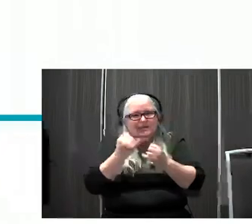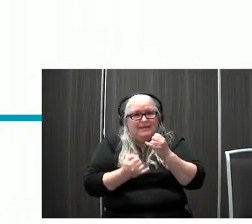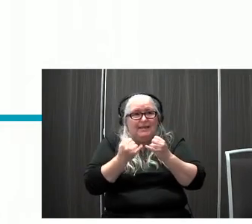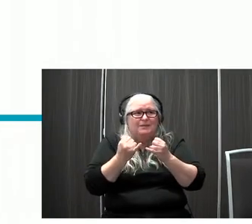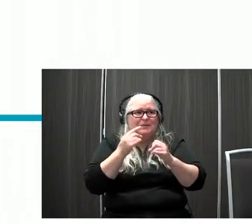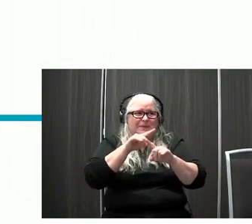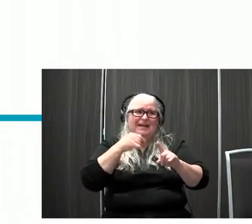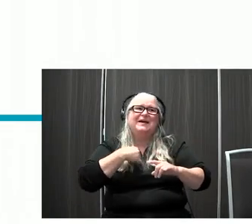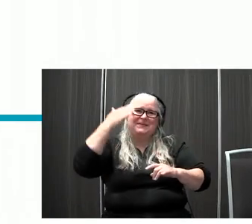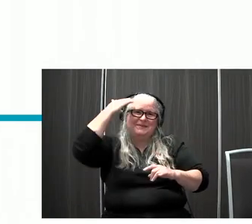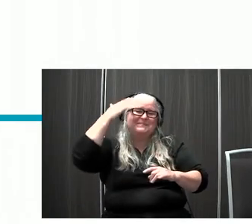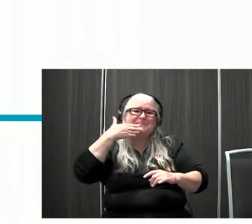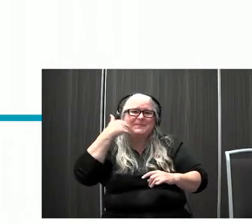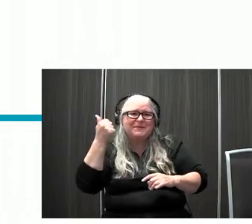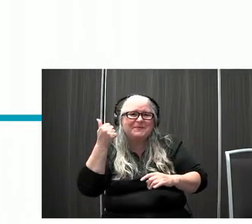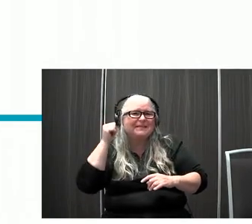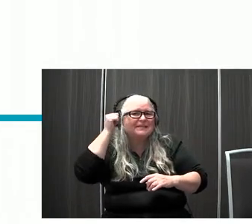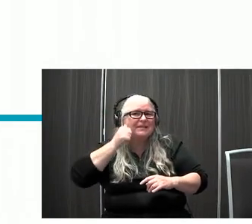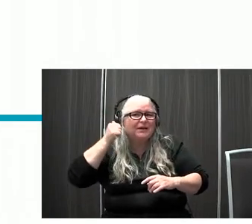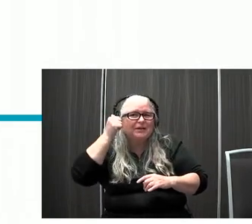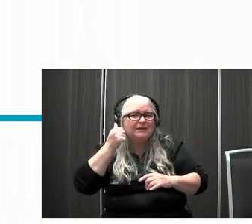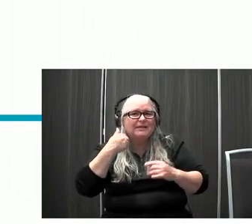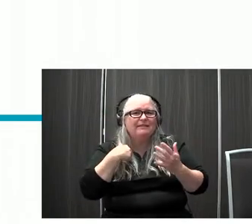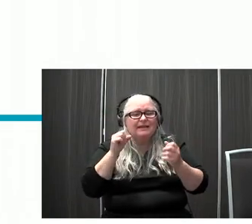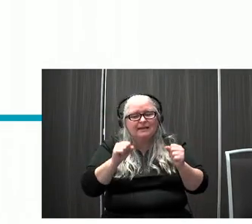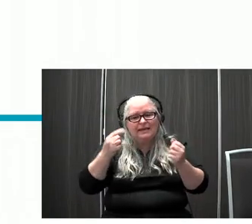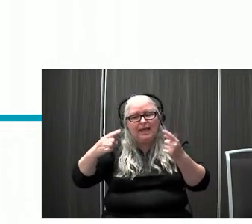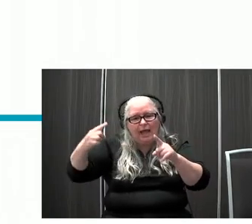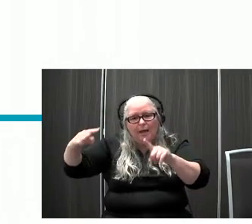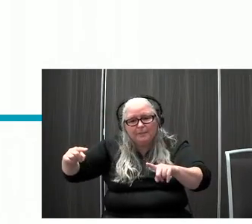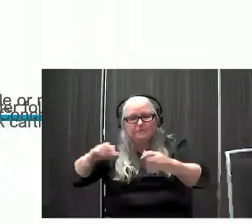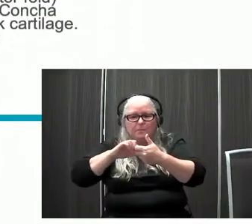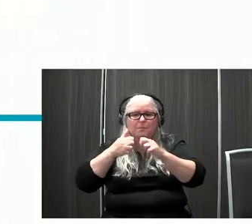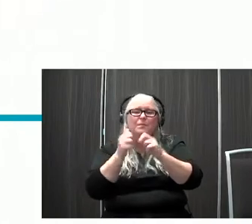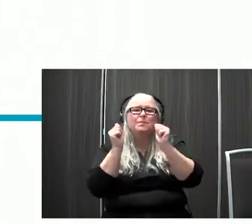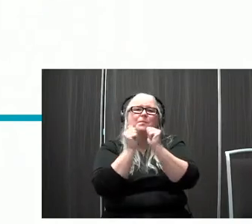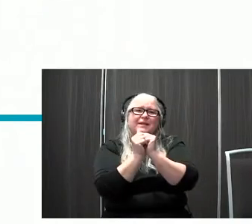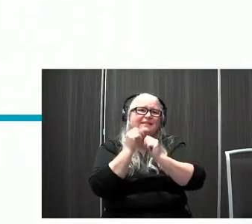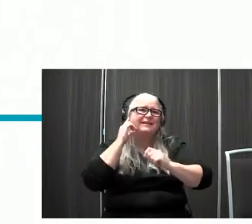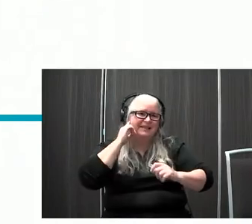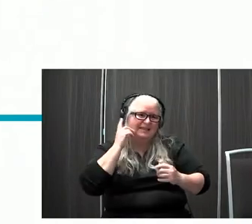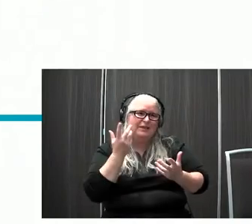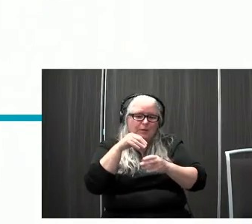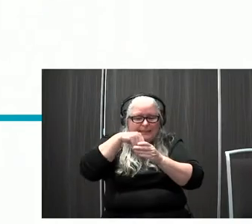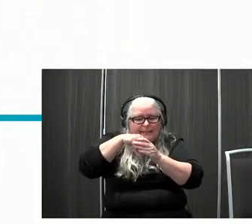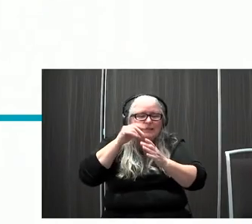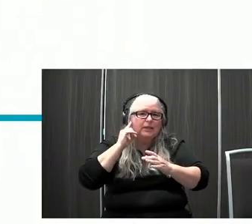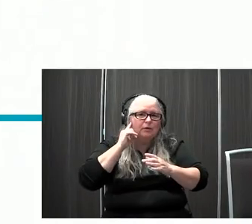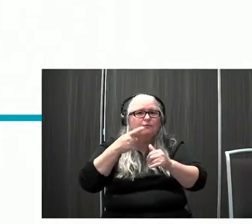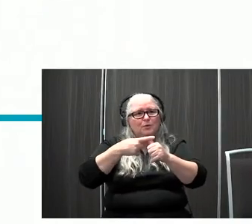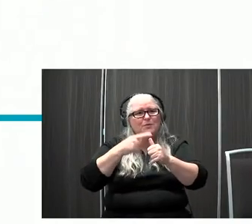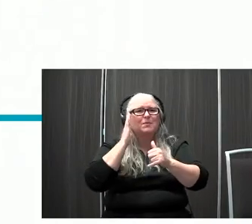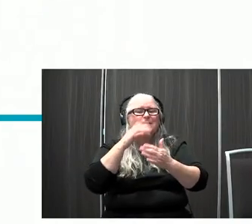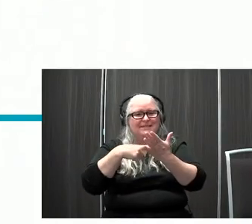most familiar with as an audiologist are the abnormalities that can occur with the inner ear. So first we're going to talk about the outer ear.